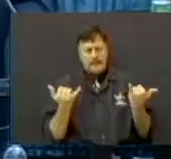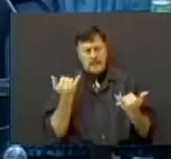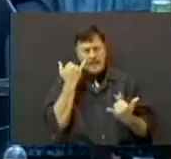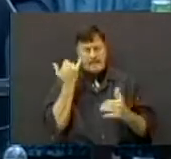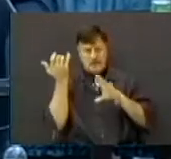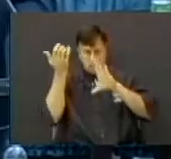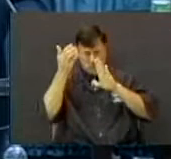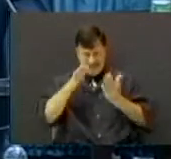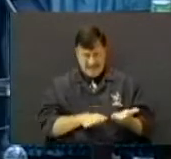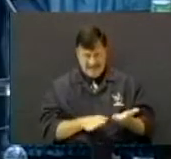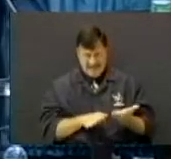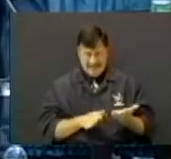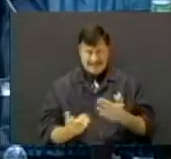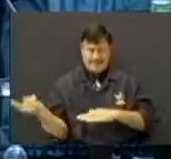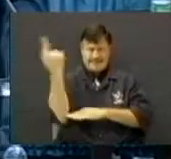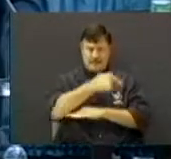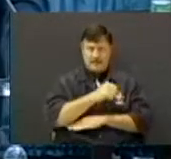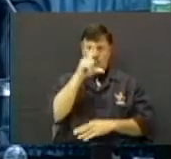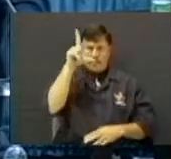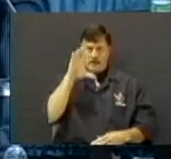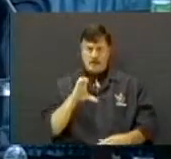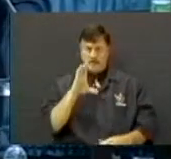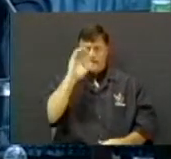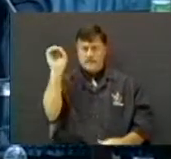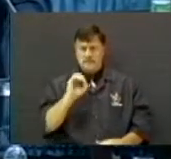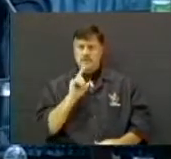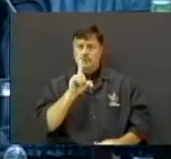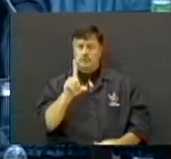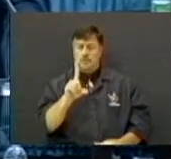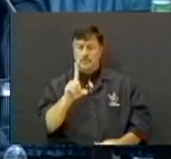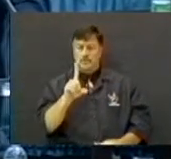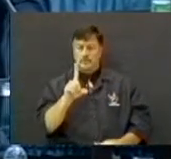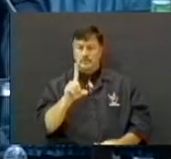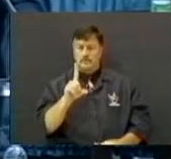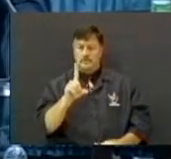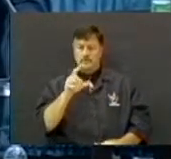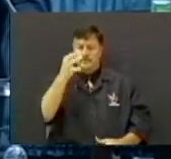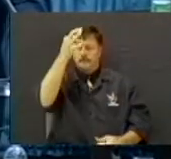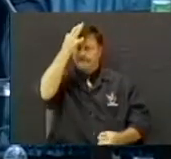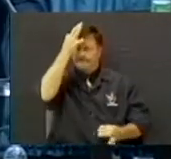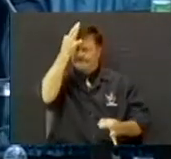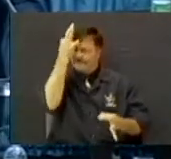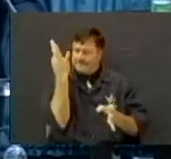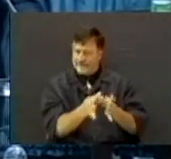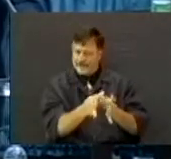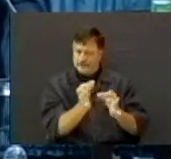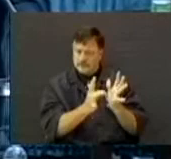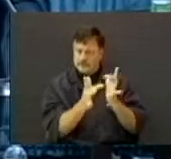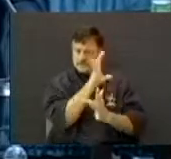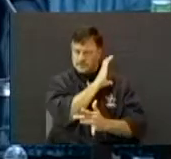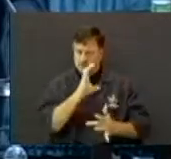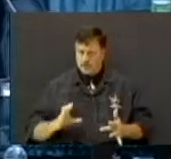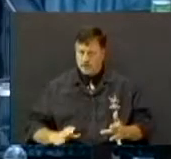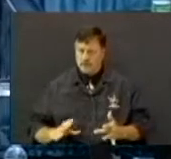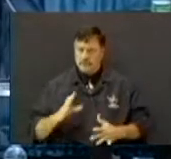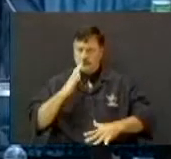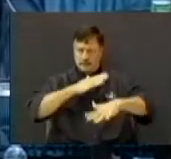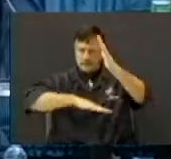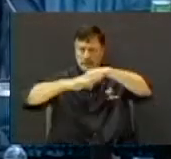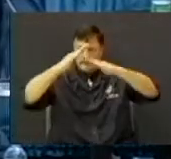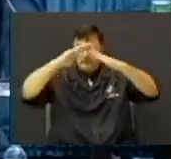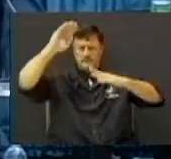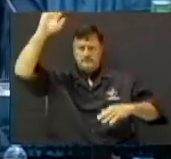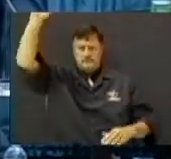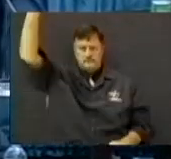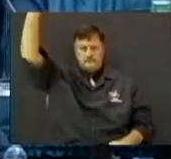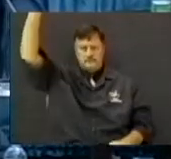you died today, you're 100% sure you paste your faith in Christ Jesus? Raise your hand